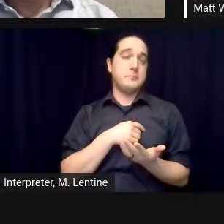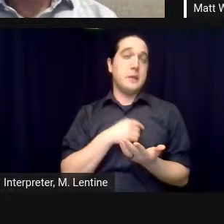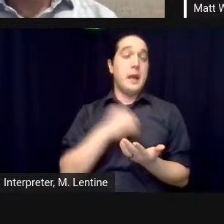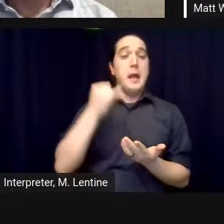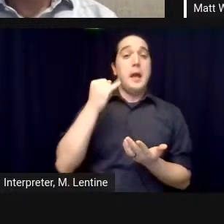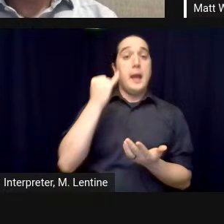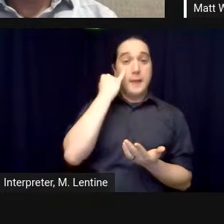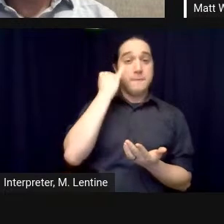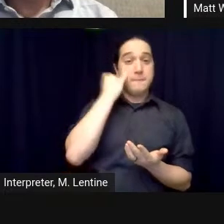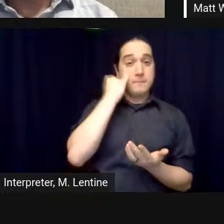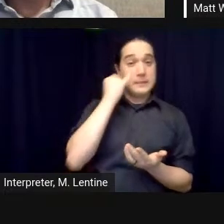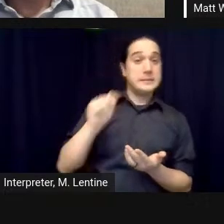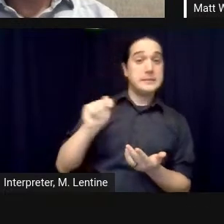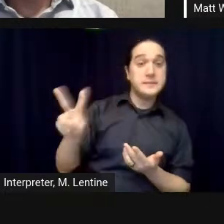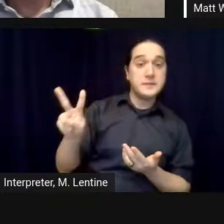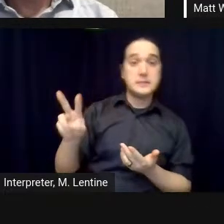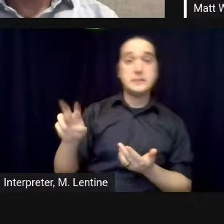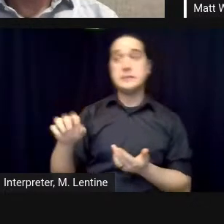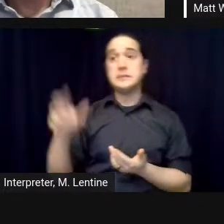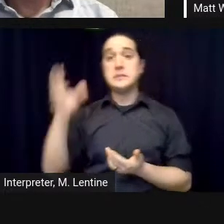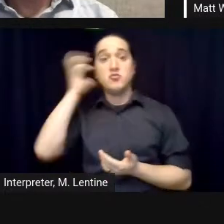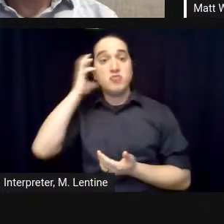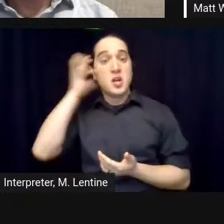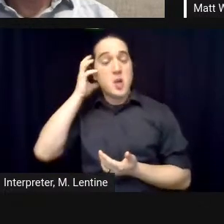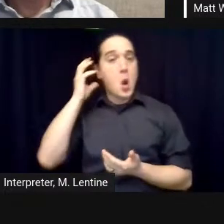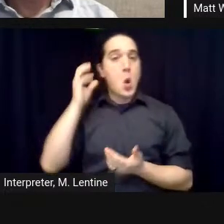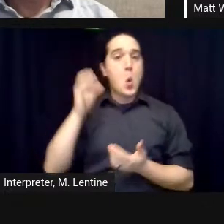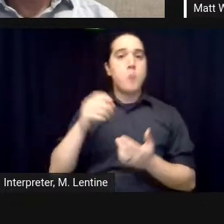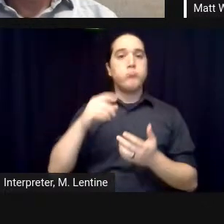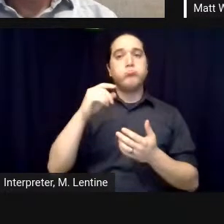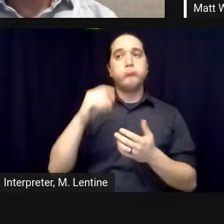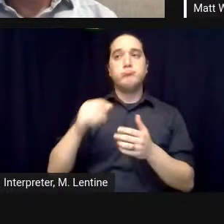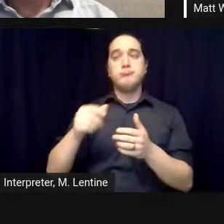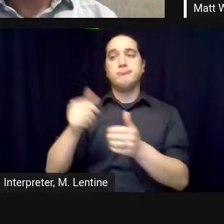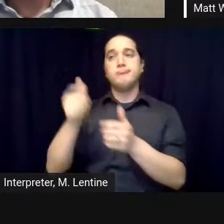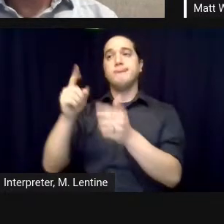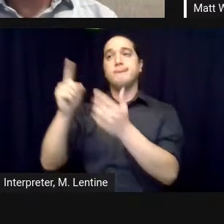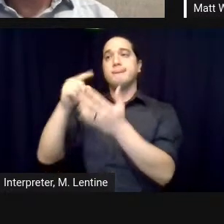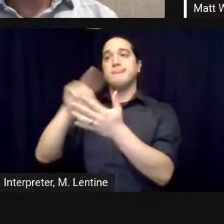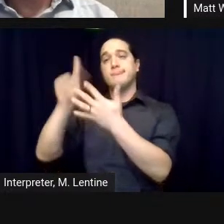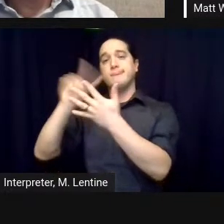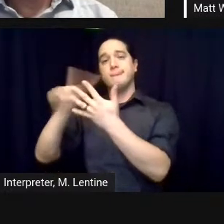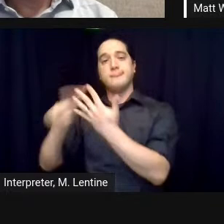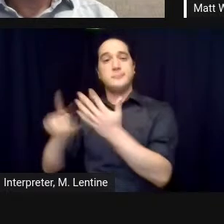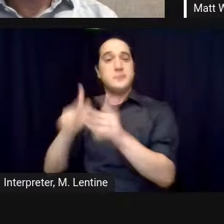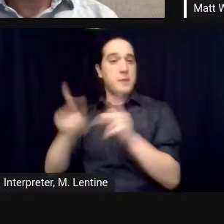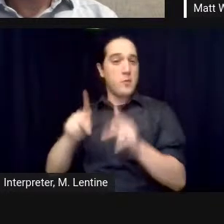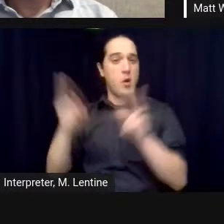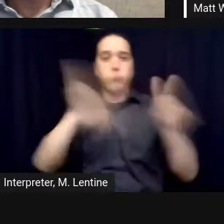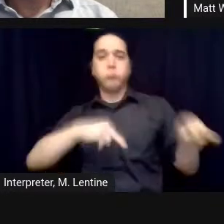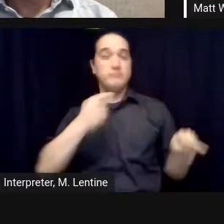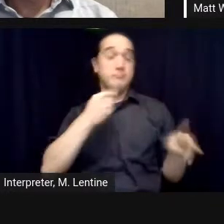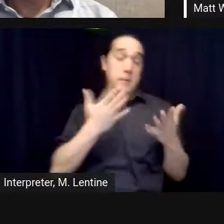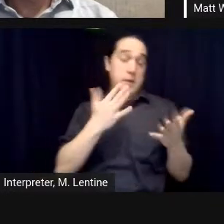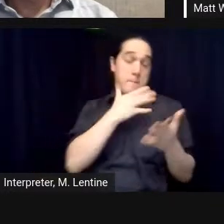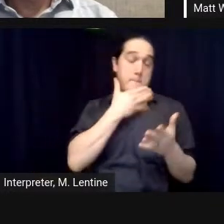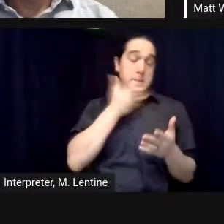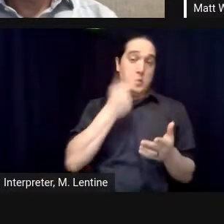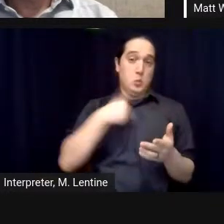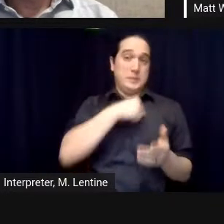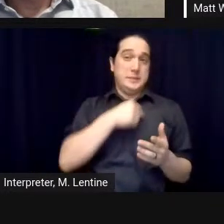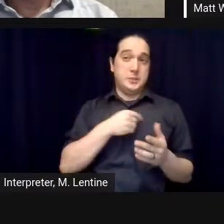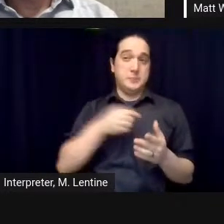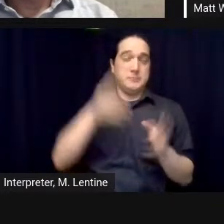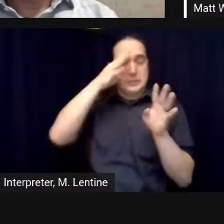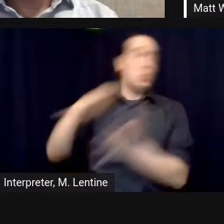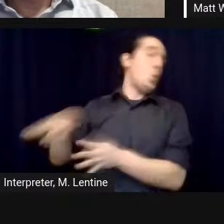contest of whether the two years would be a success by the terms of succeeding in in no